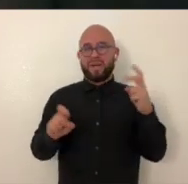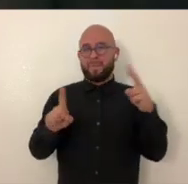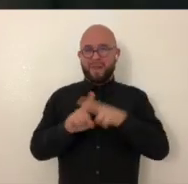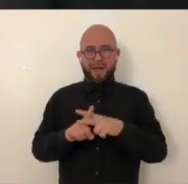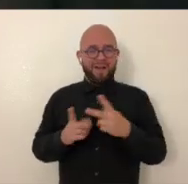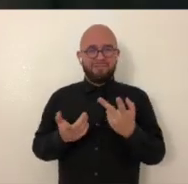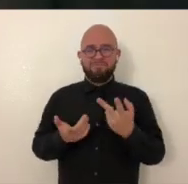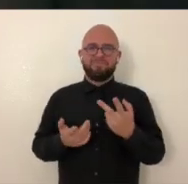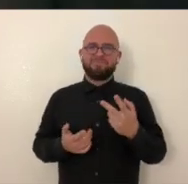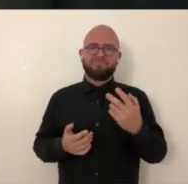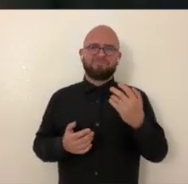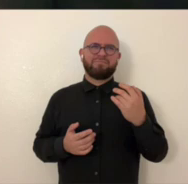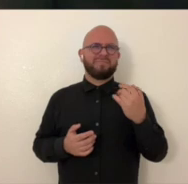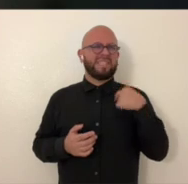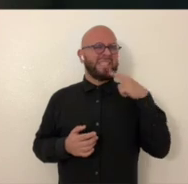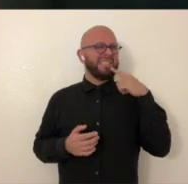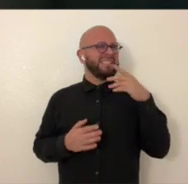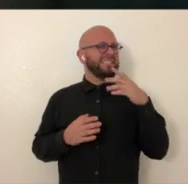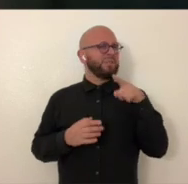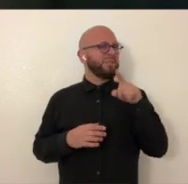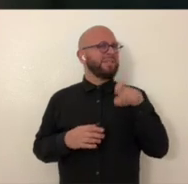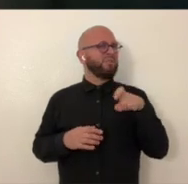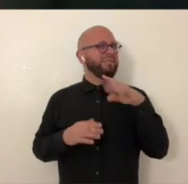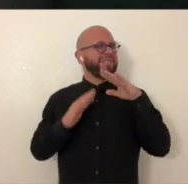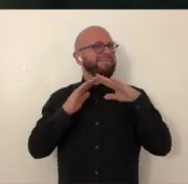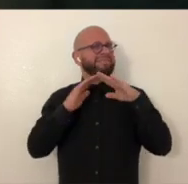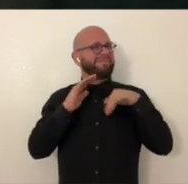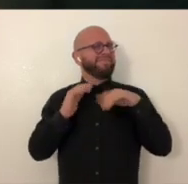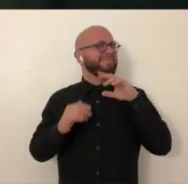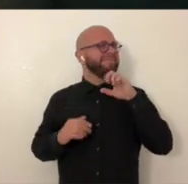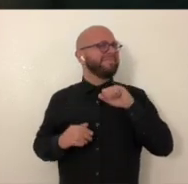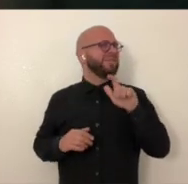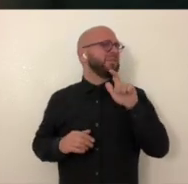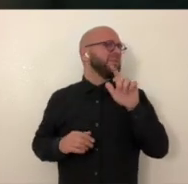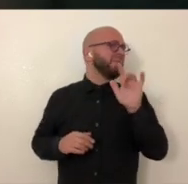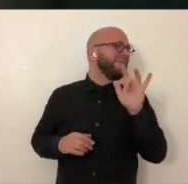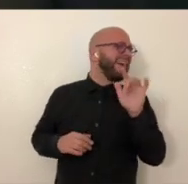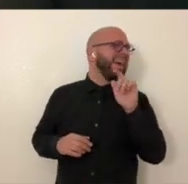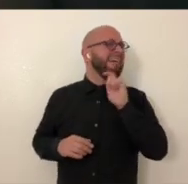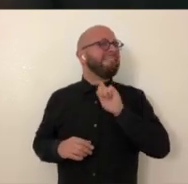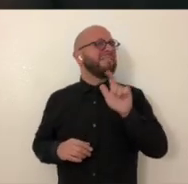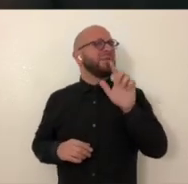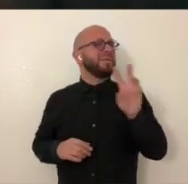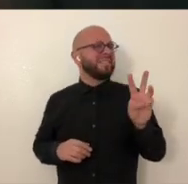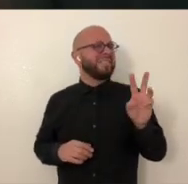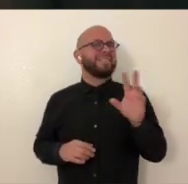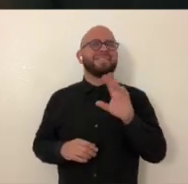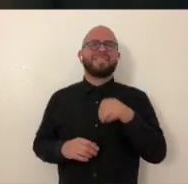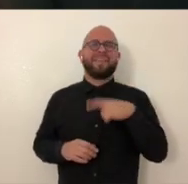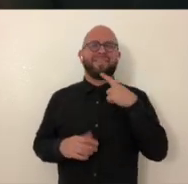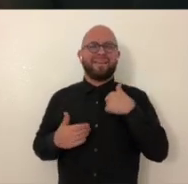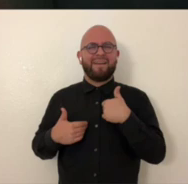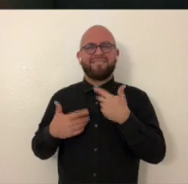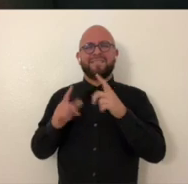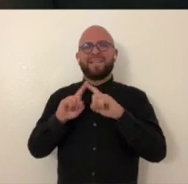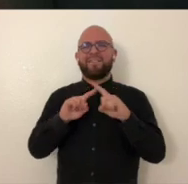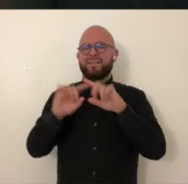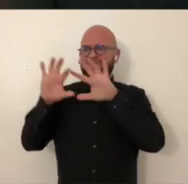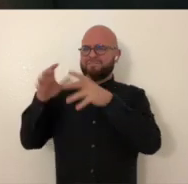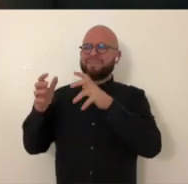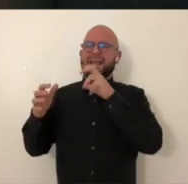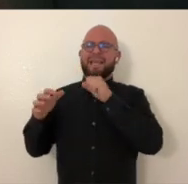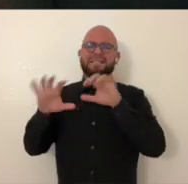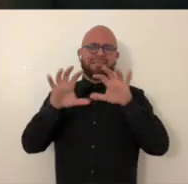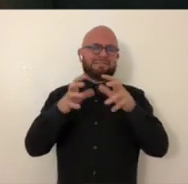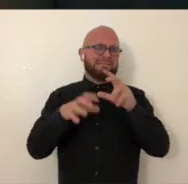So anyone can apply that I think is under the age of like 25 or 26. I'm not sure. And there's a couple different age categories.